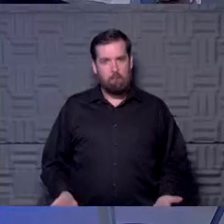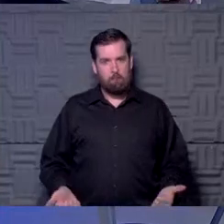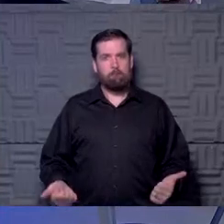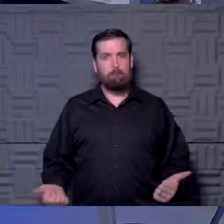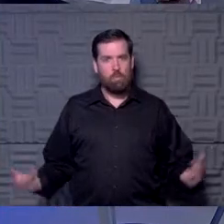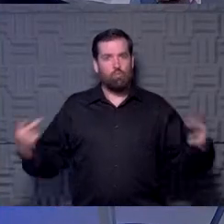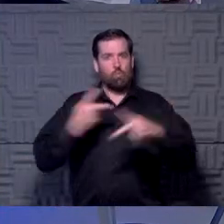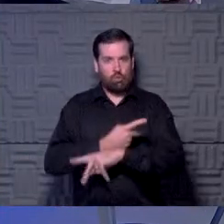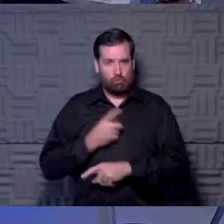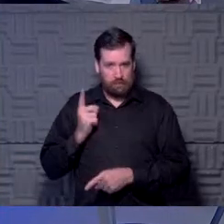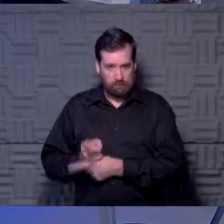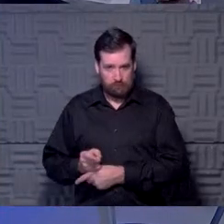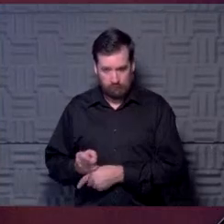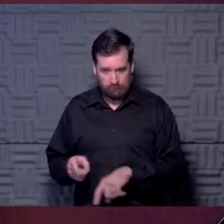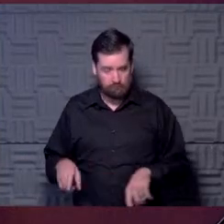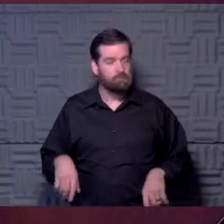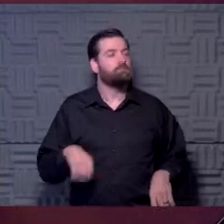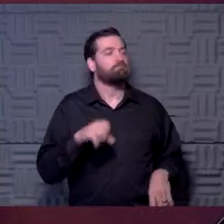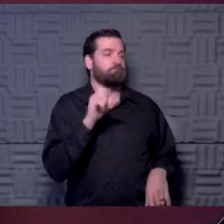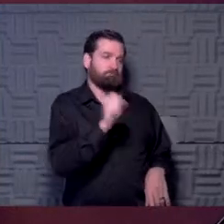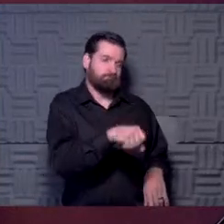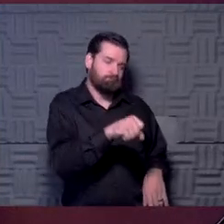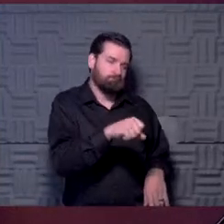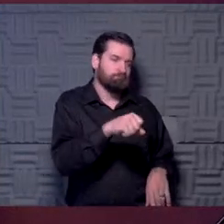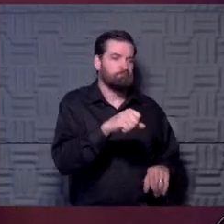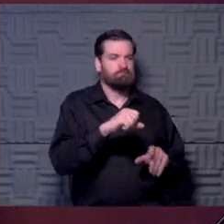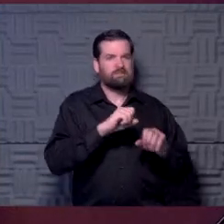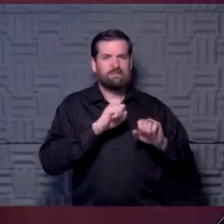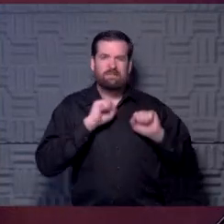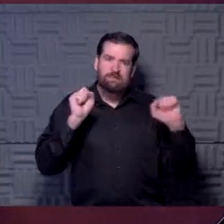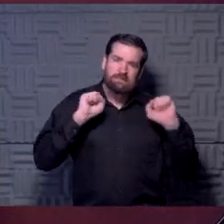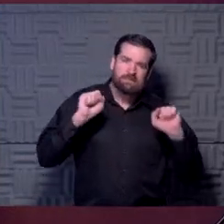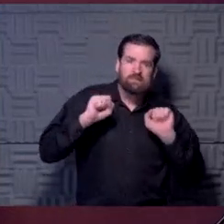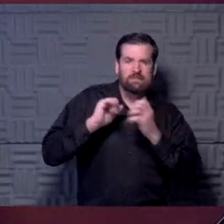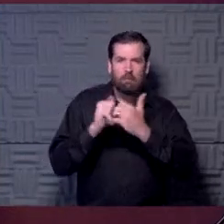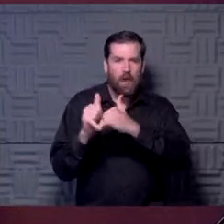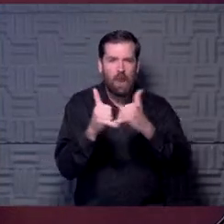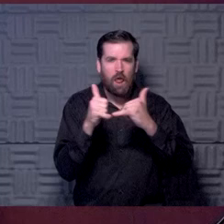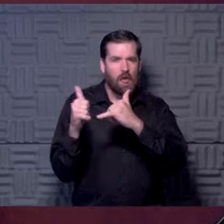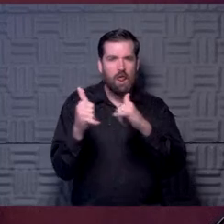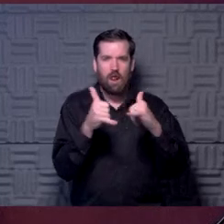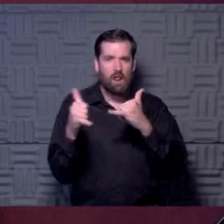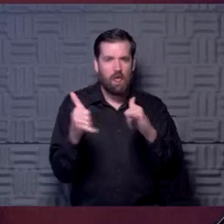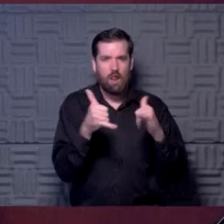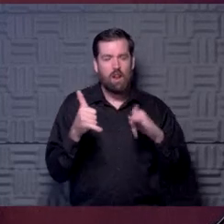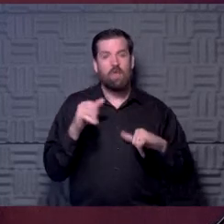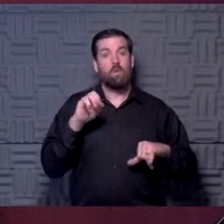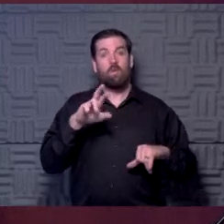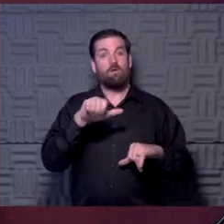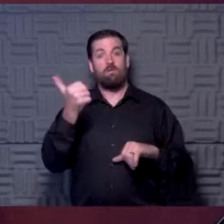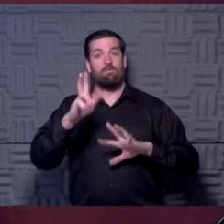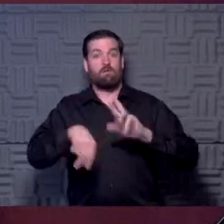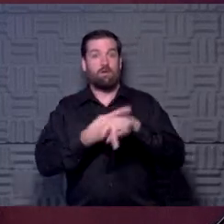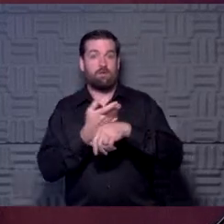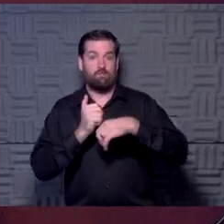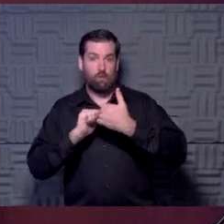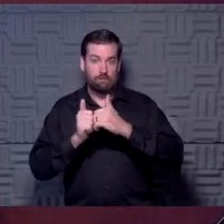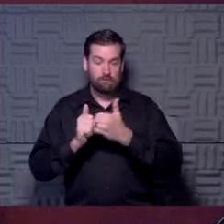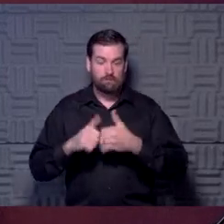Is that right? Yeah, so people that push and push and train heavily to play team or other or the other type sports